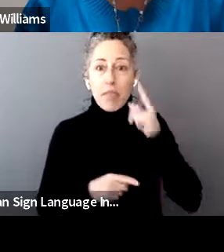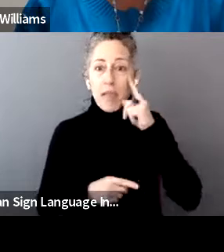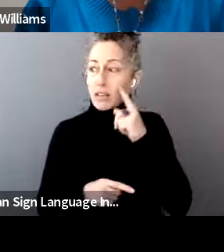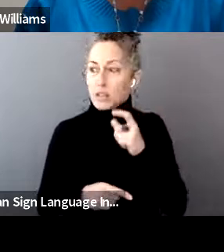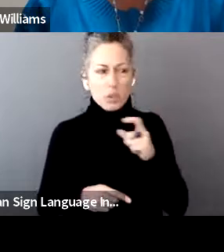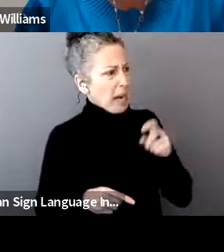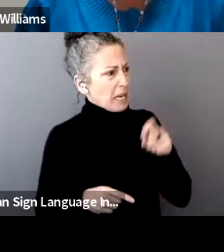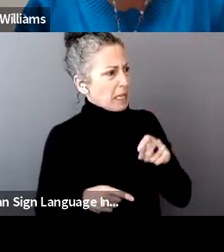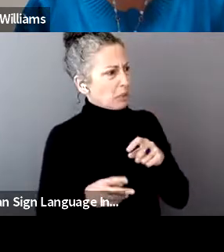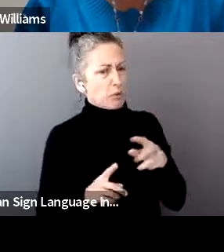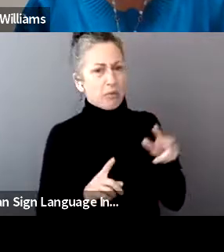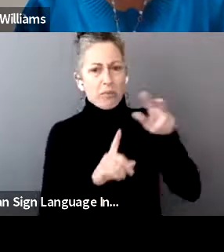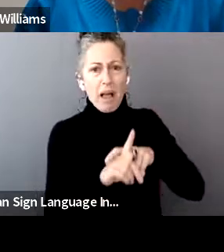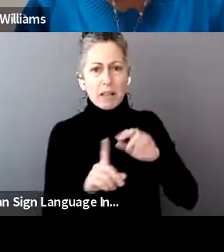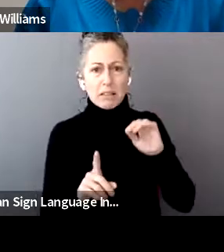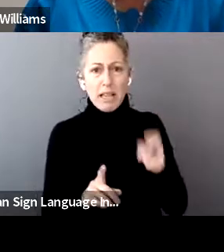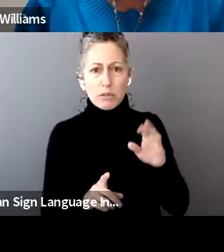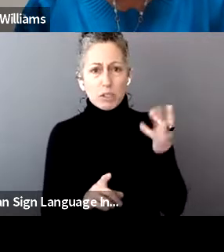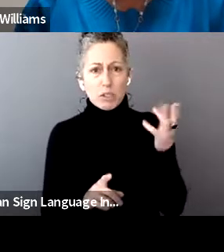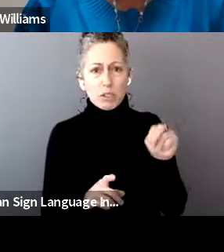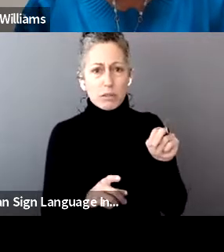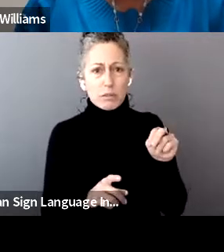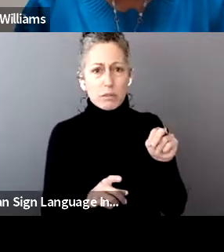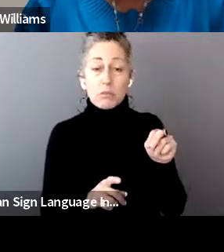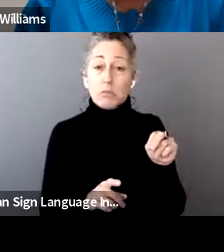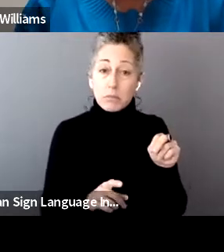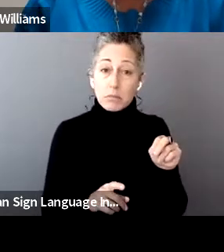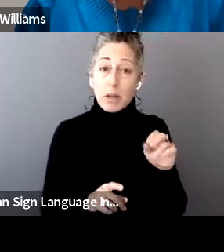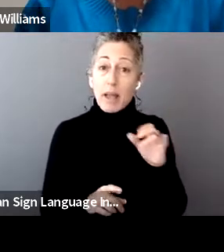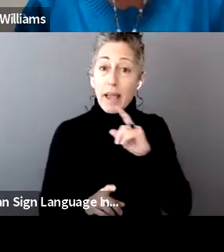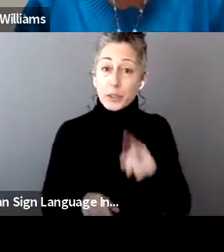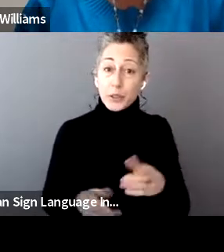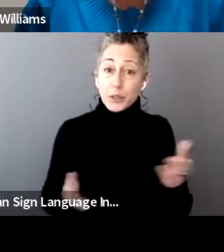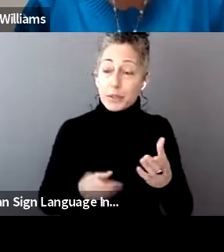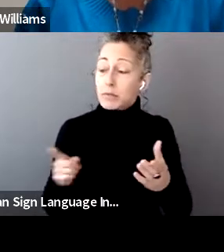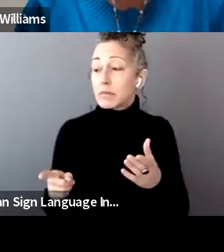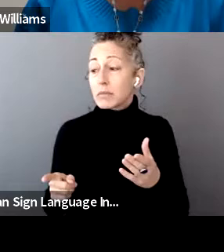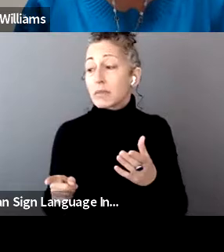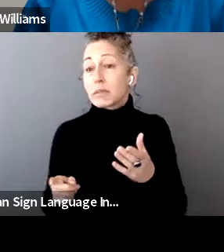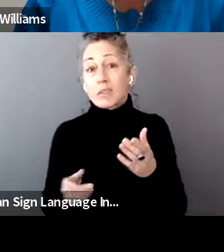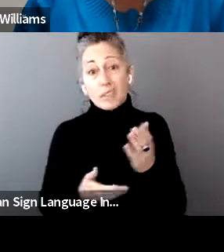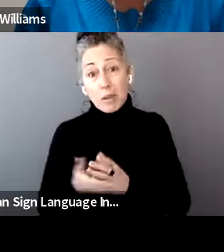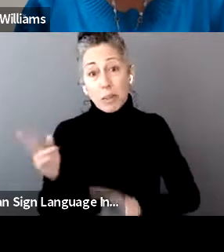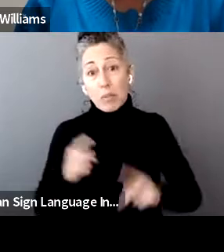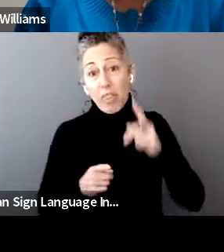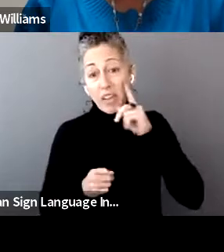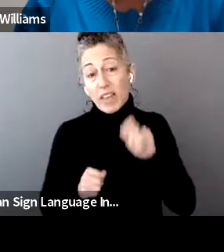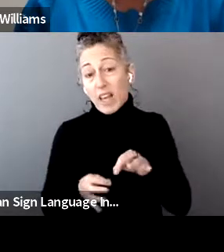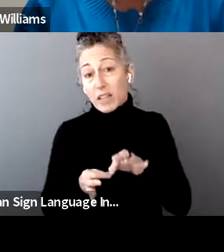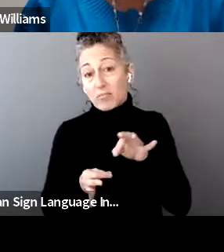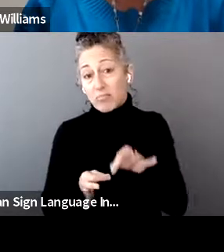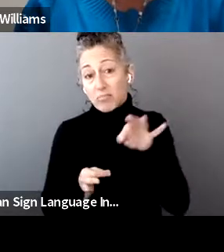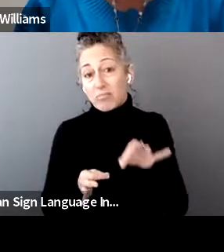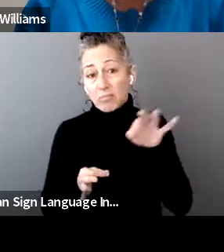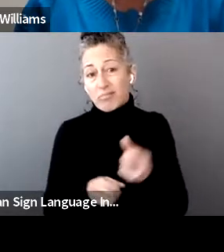think that that's something that they can put off for the next year or next few years without consulting a tax professional to